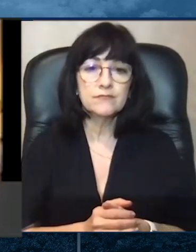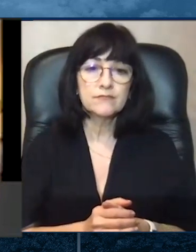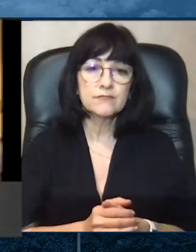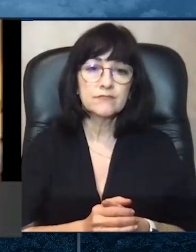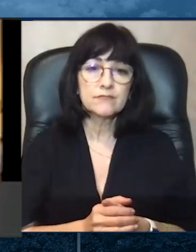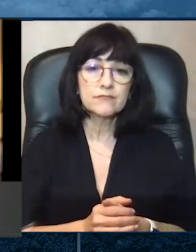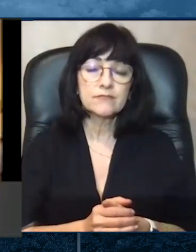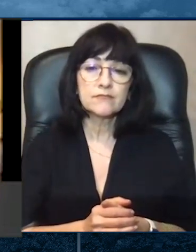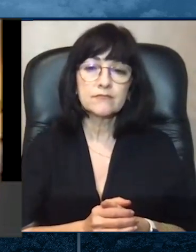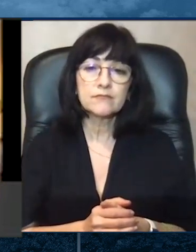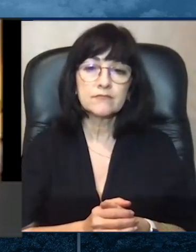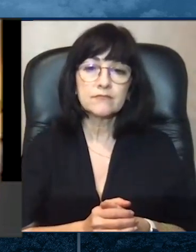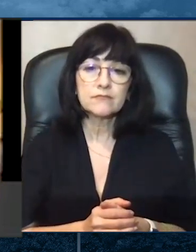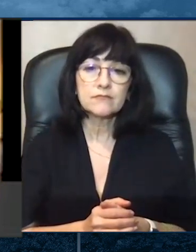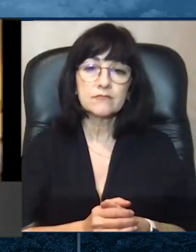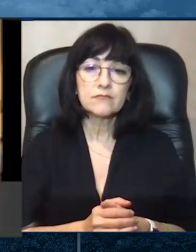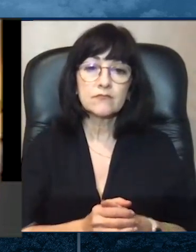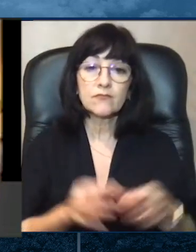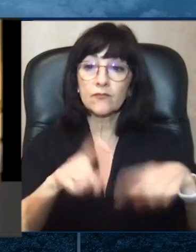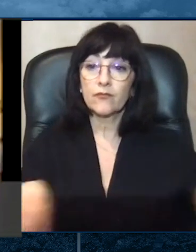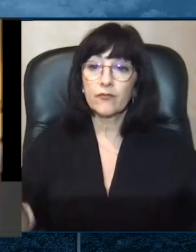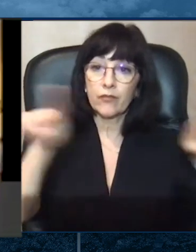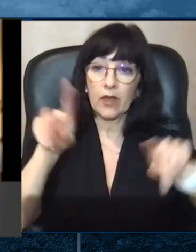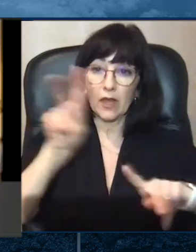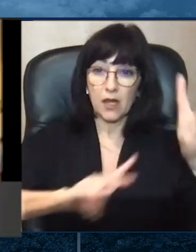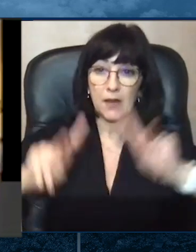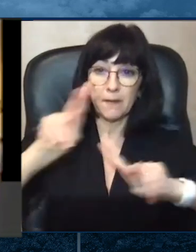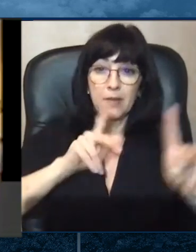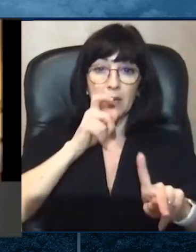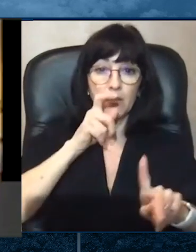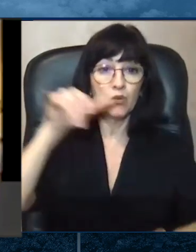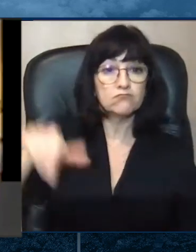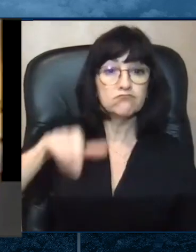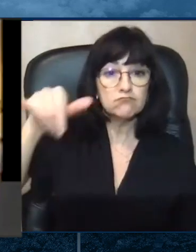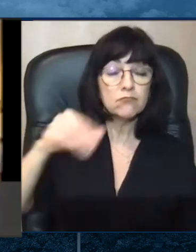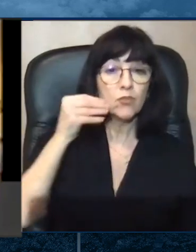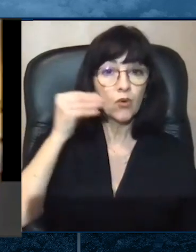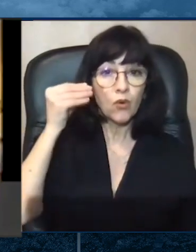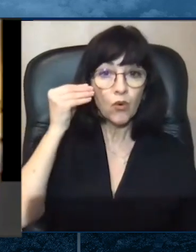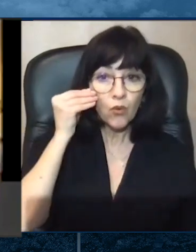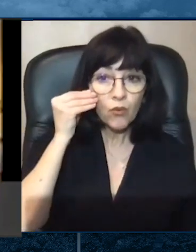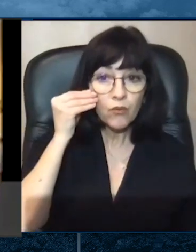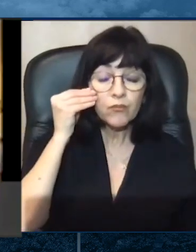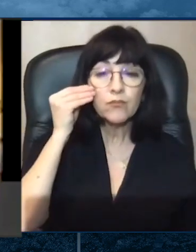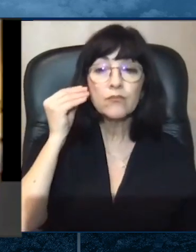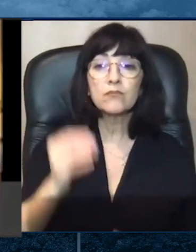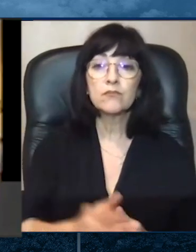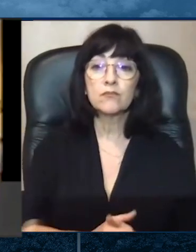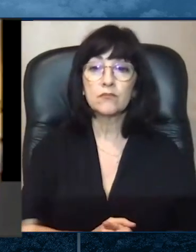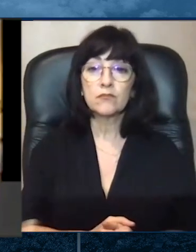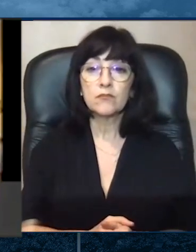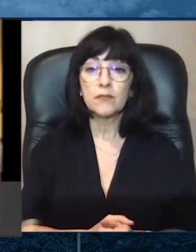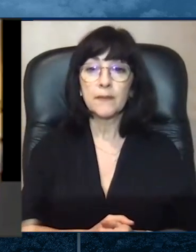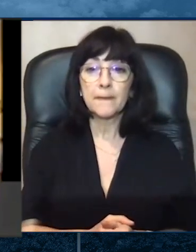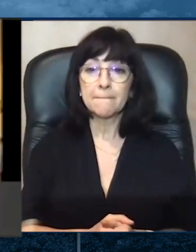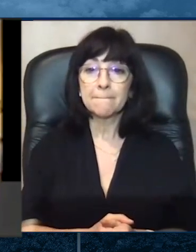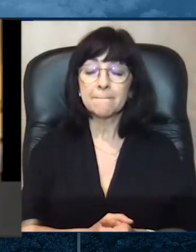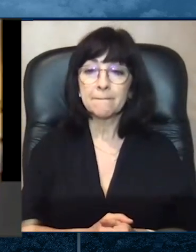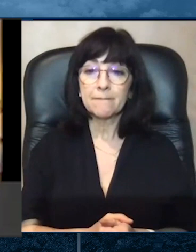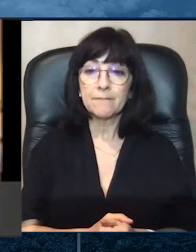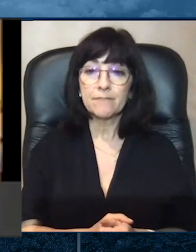estamos publicando a través de Facebook de cada aula una reunión matutina,